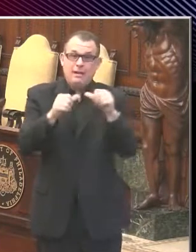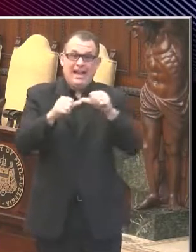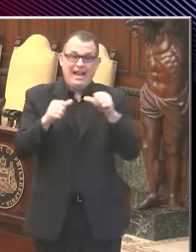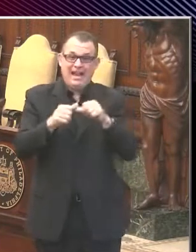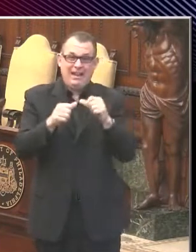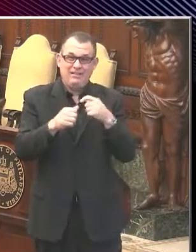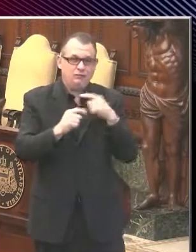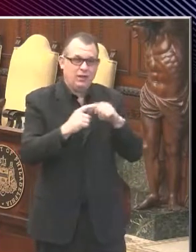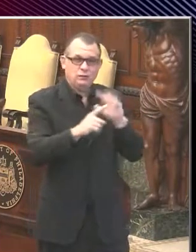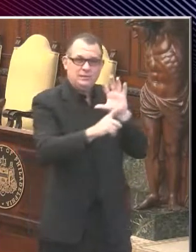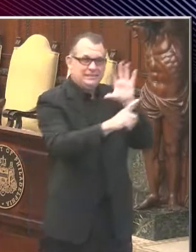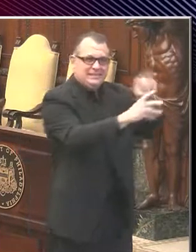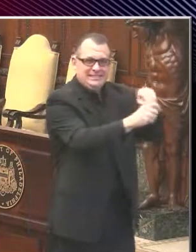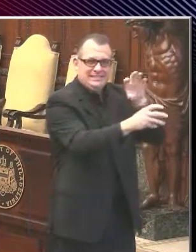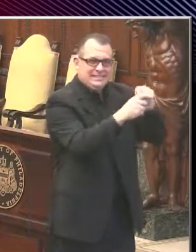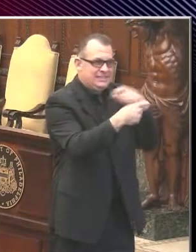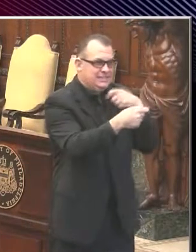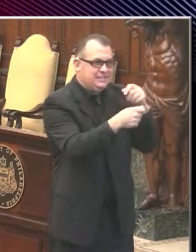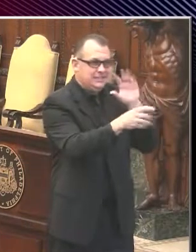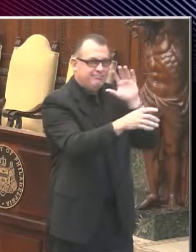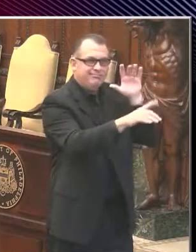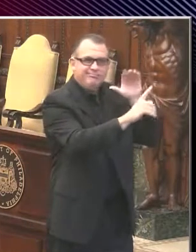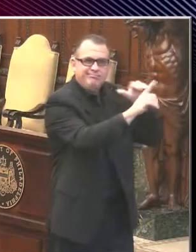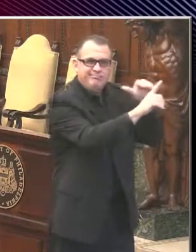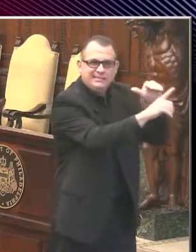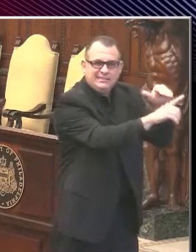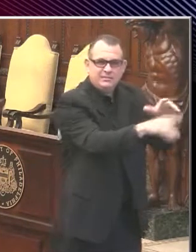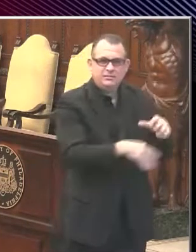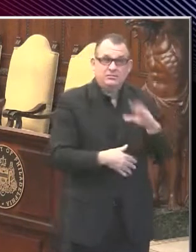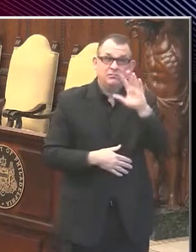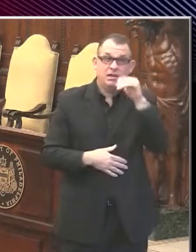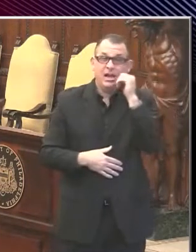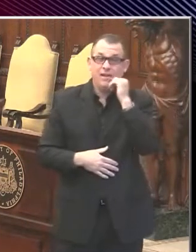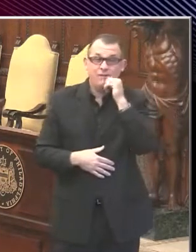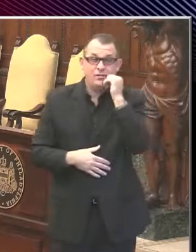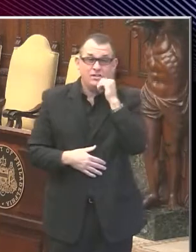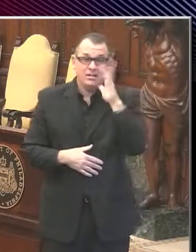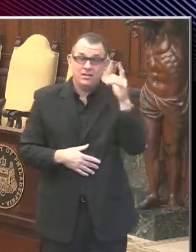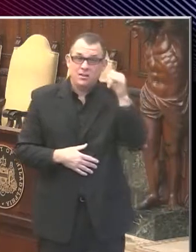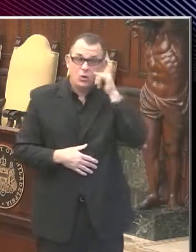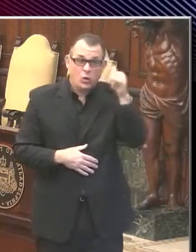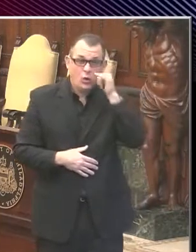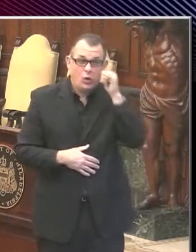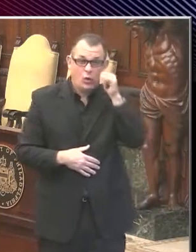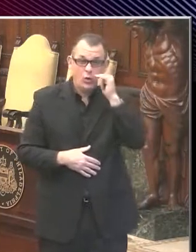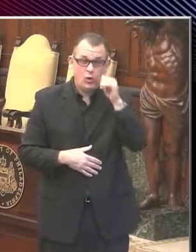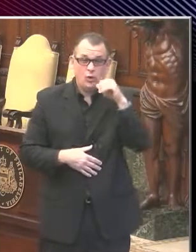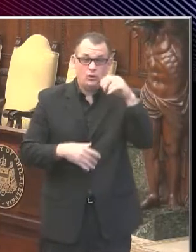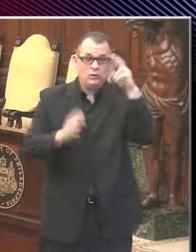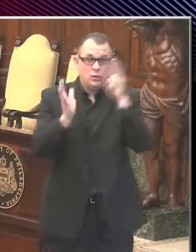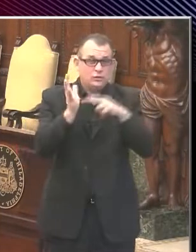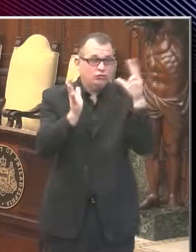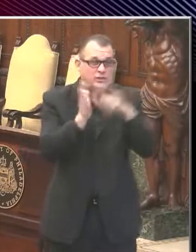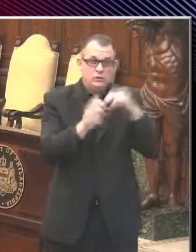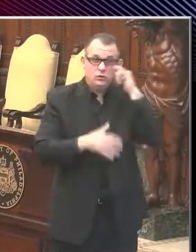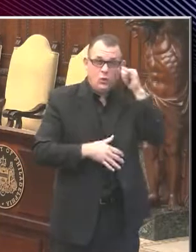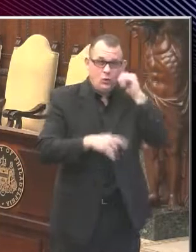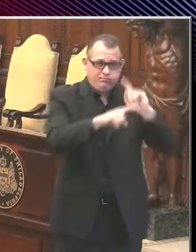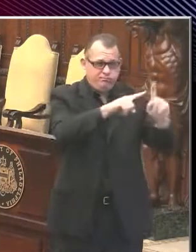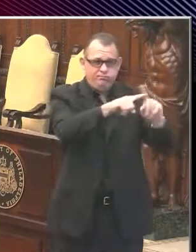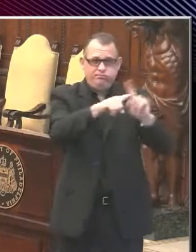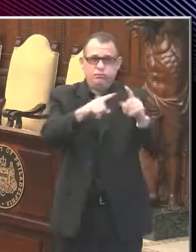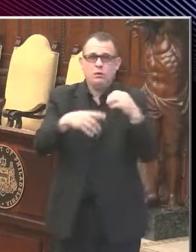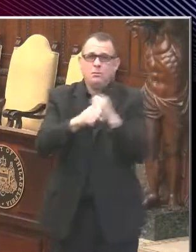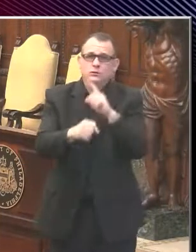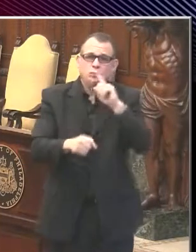banking. Each day, the Philly Counts team and its volunteers call thousands of households to make sure that they have what they need to stay